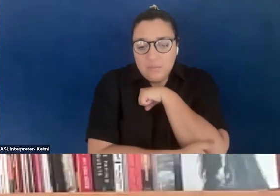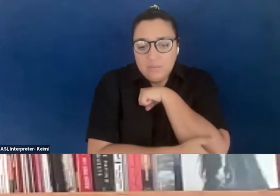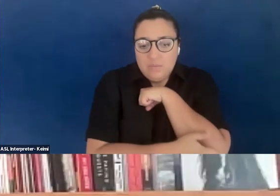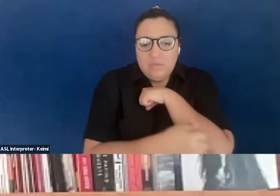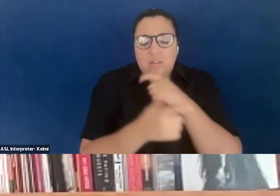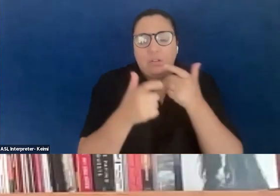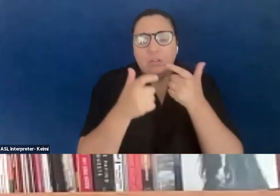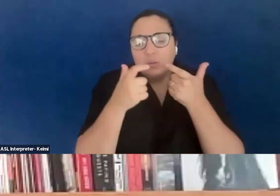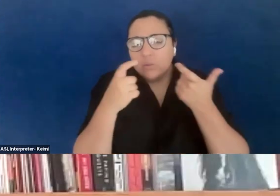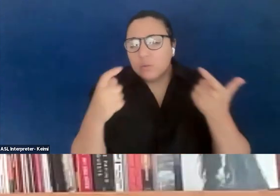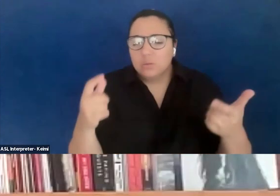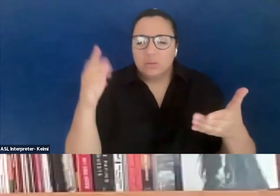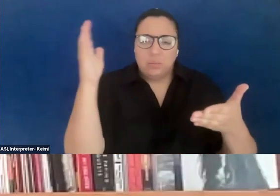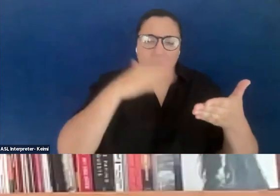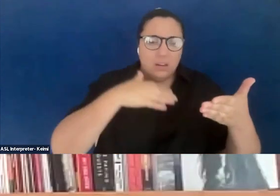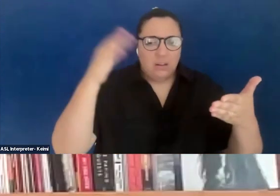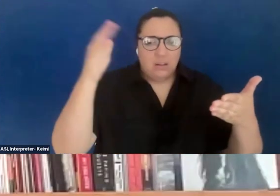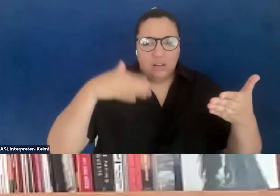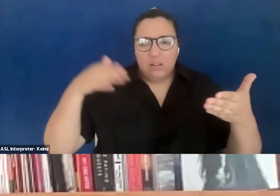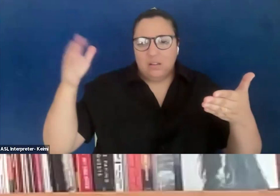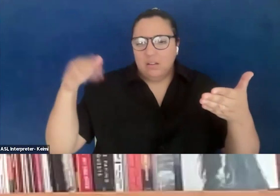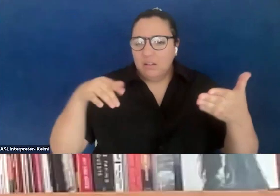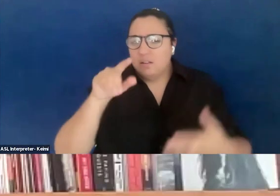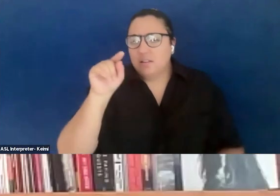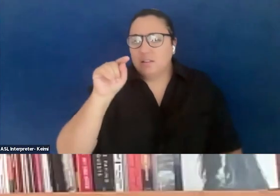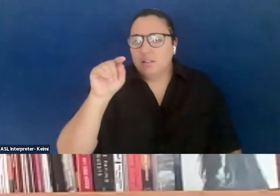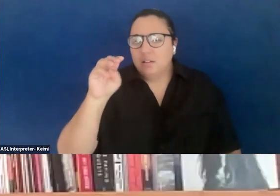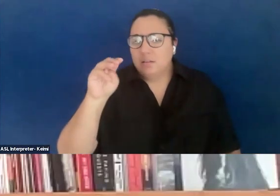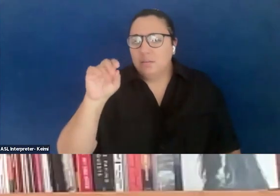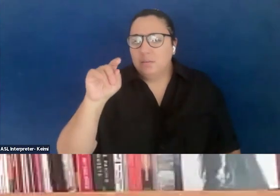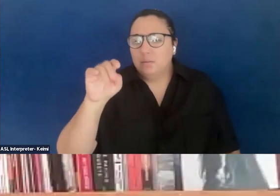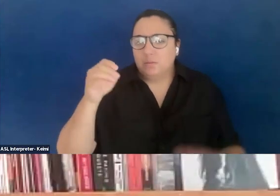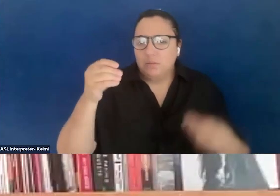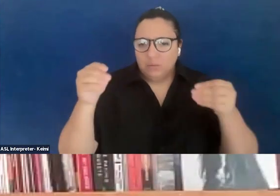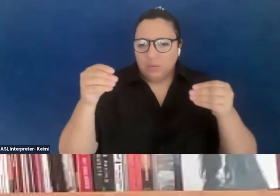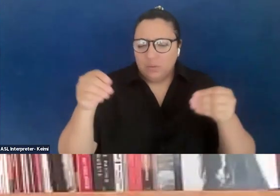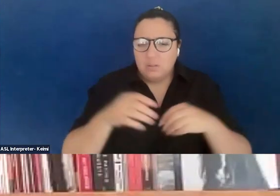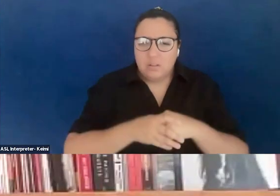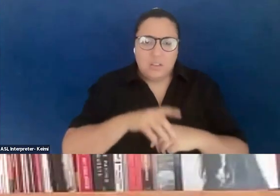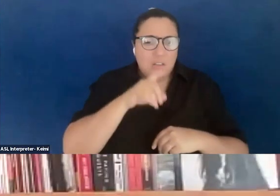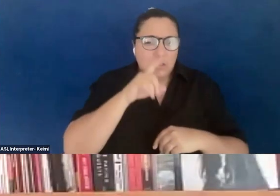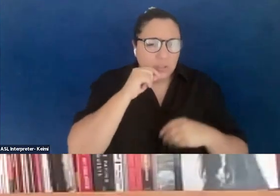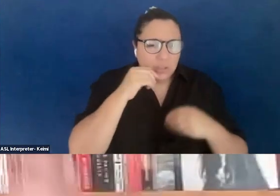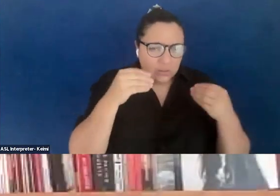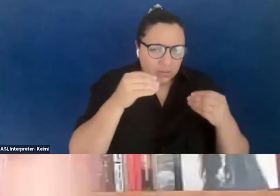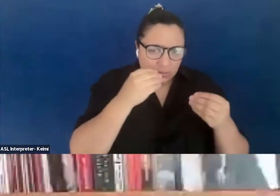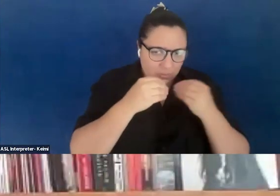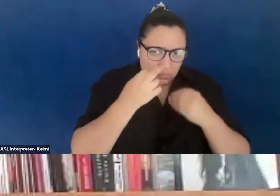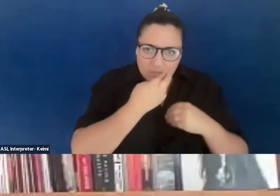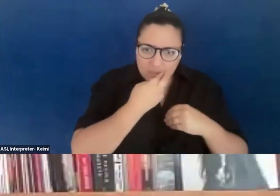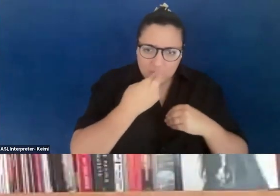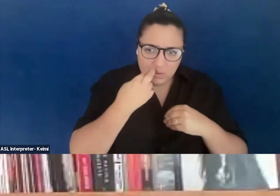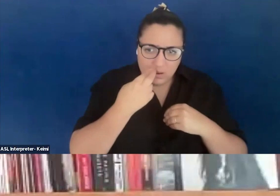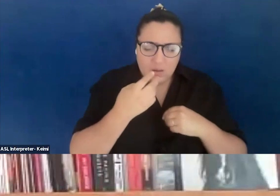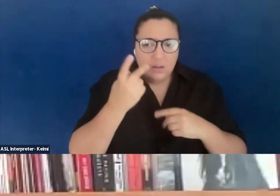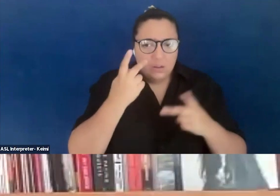side of, um, the T-Mobile store, um, the chicken joint of, uh, the Palestinian